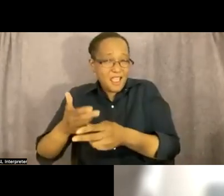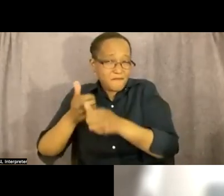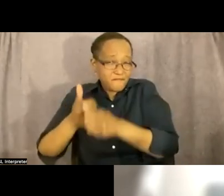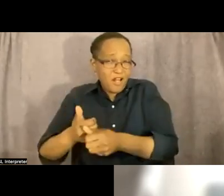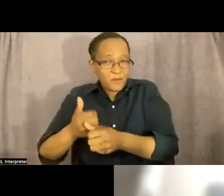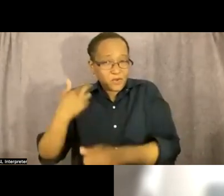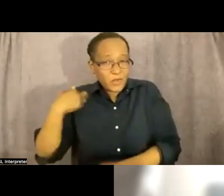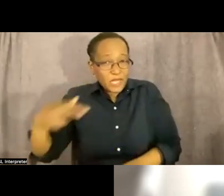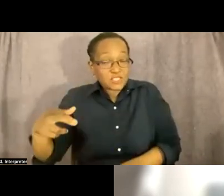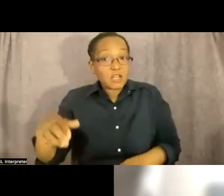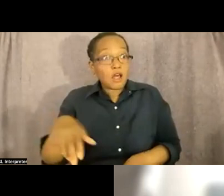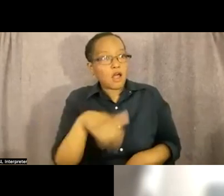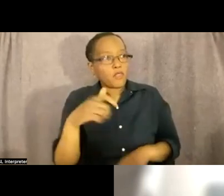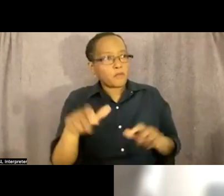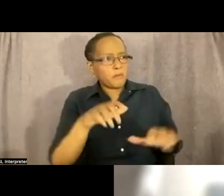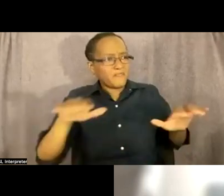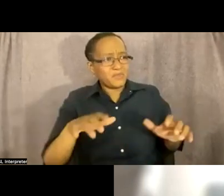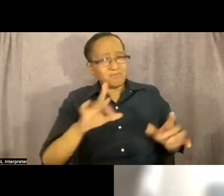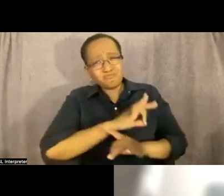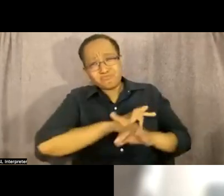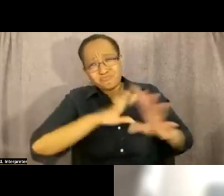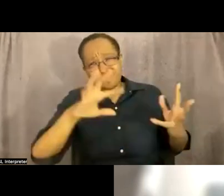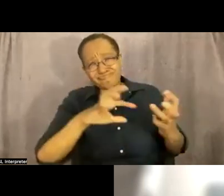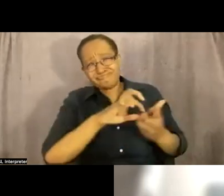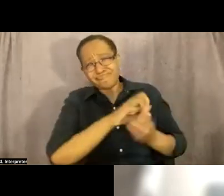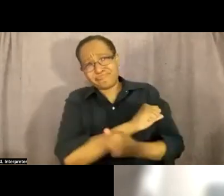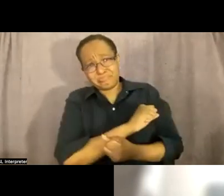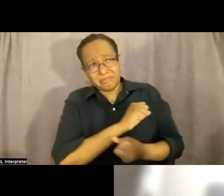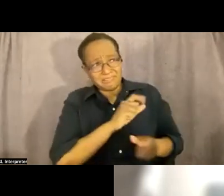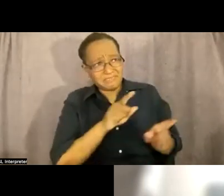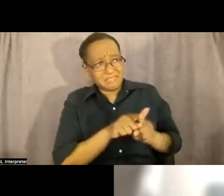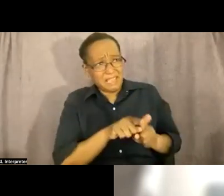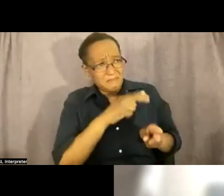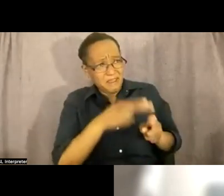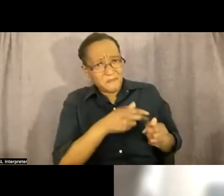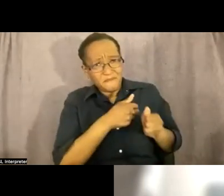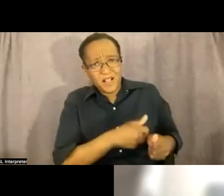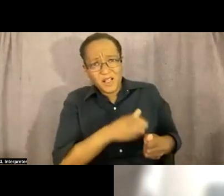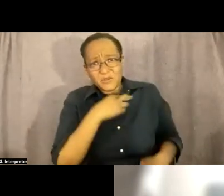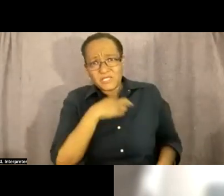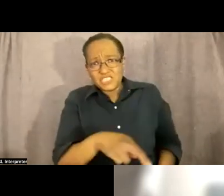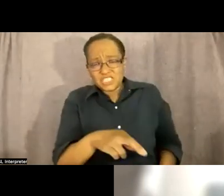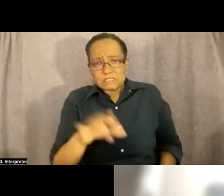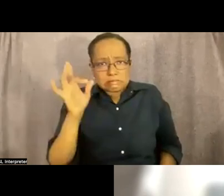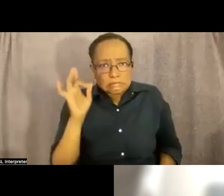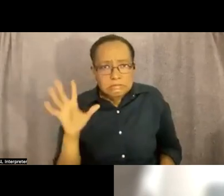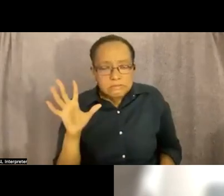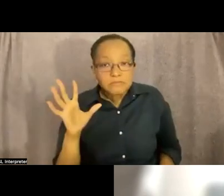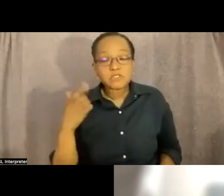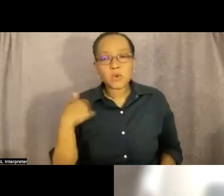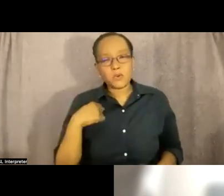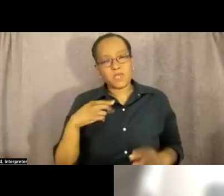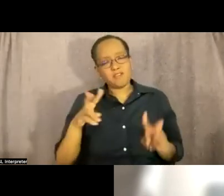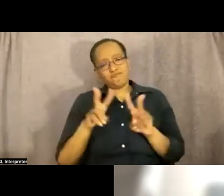so and we understand when we look at the historical context and we look at